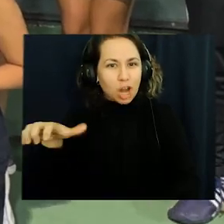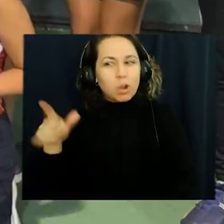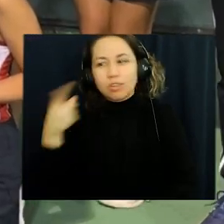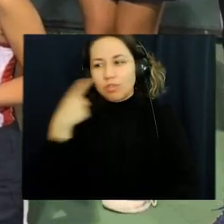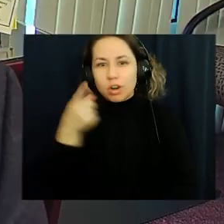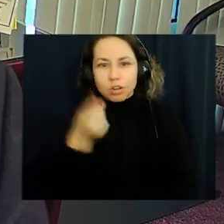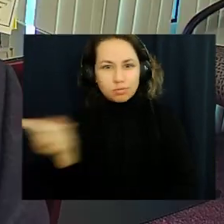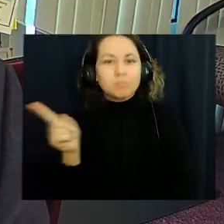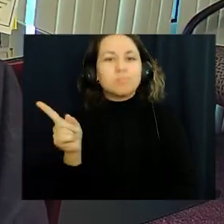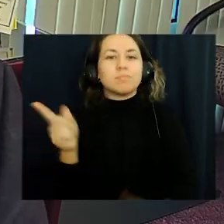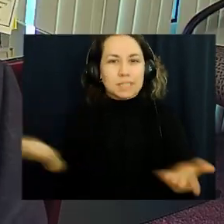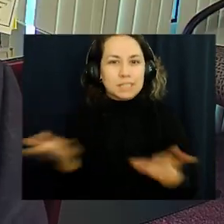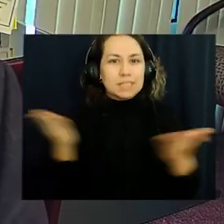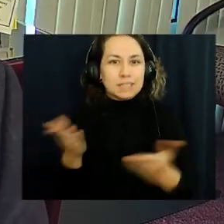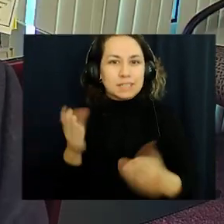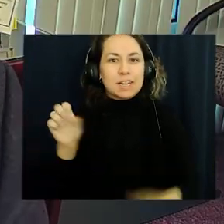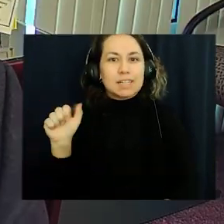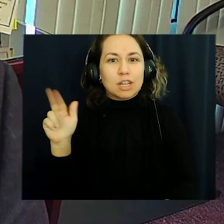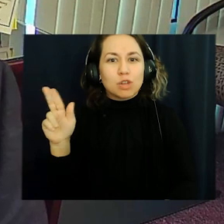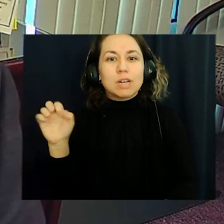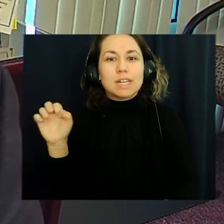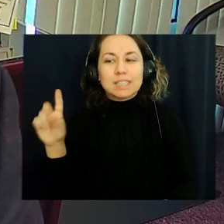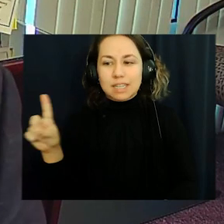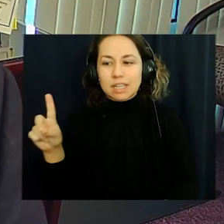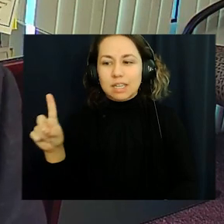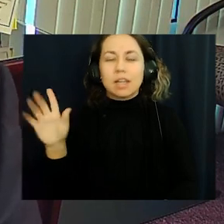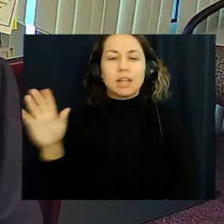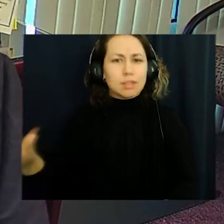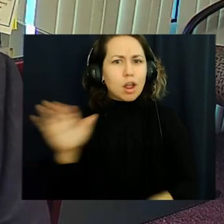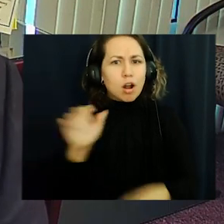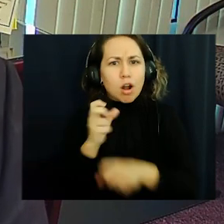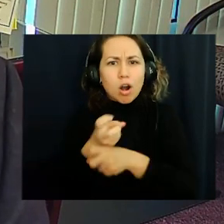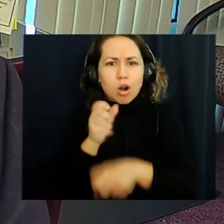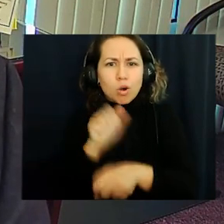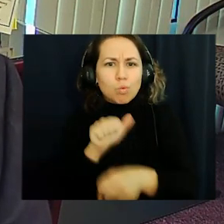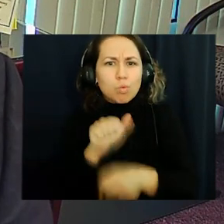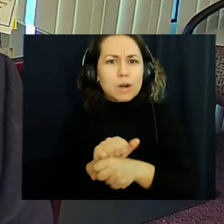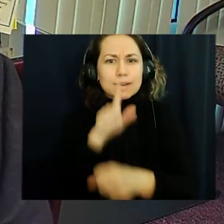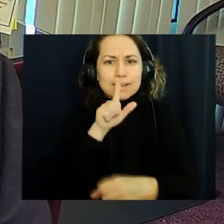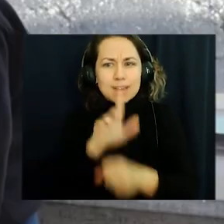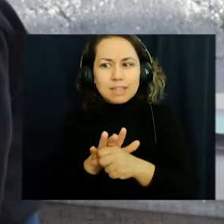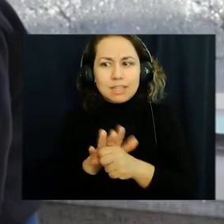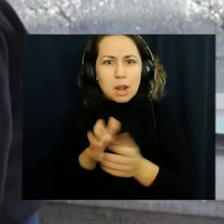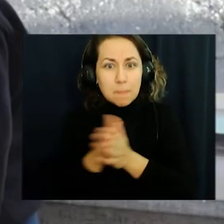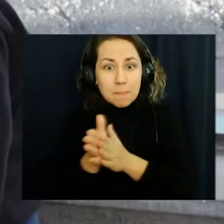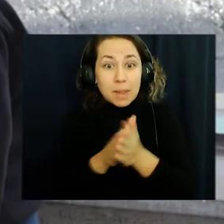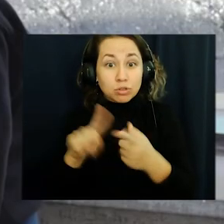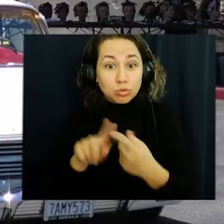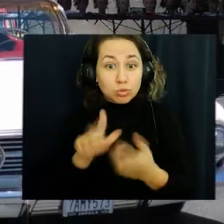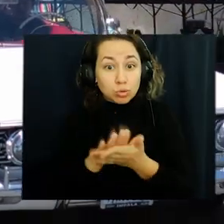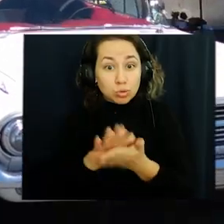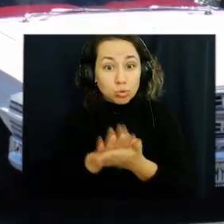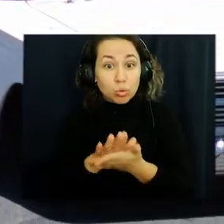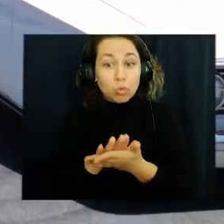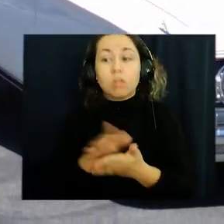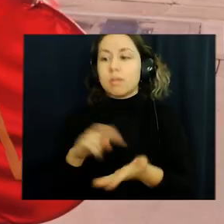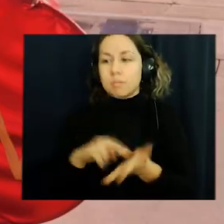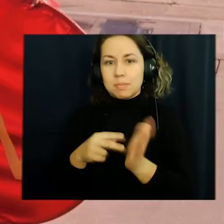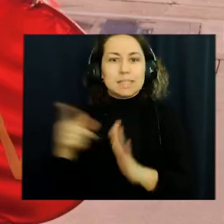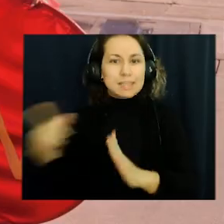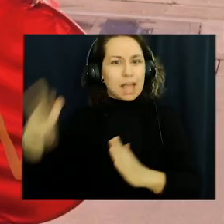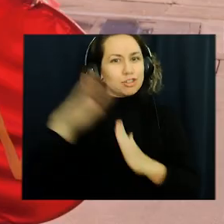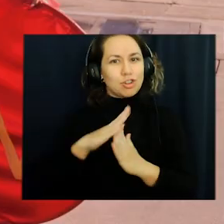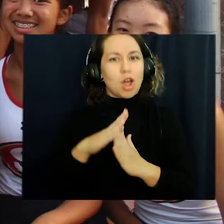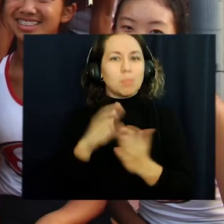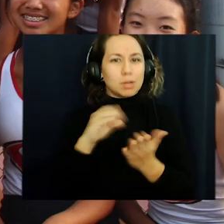SAUSD. It is a cumulative effort that has led to the success of these amazing students. Their hard work, dedication, and passion to school